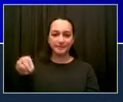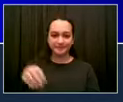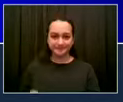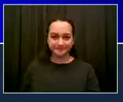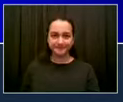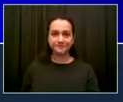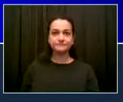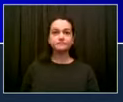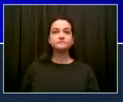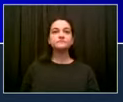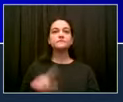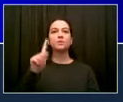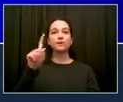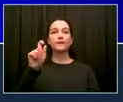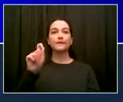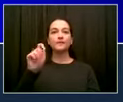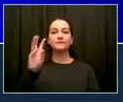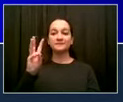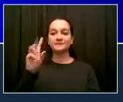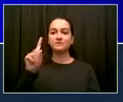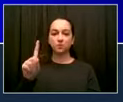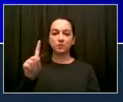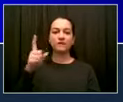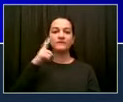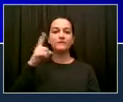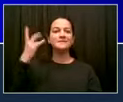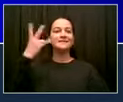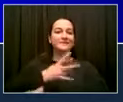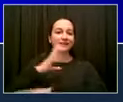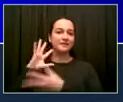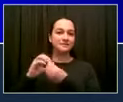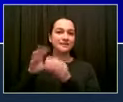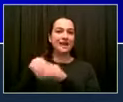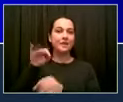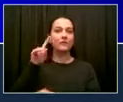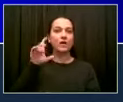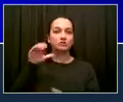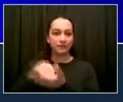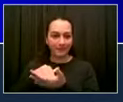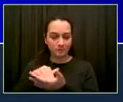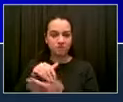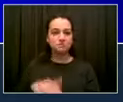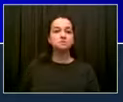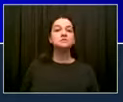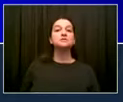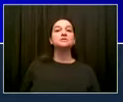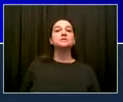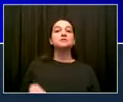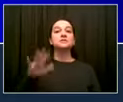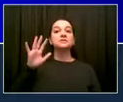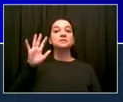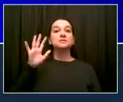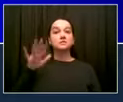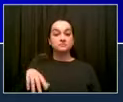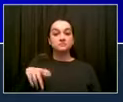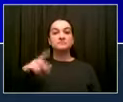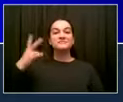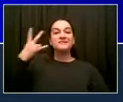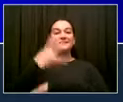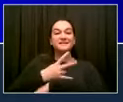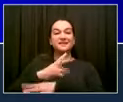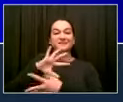So that's good news all along. Number two, new reported cases on a seven-day average. Well, that graph speaks for itself.